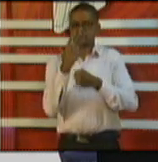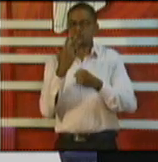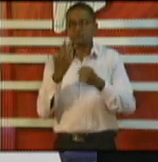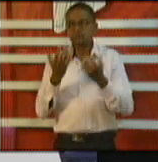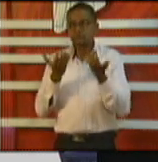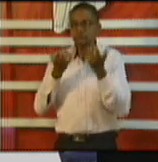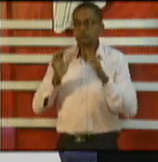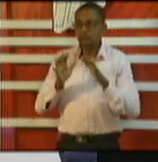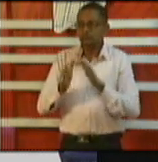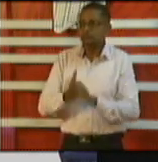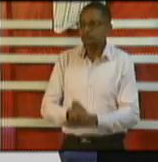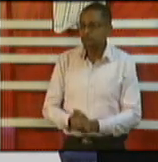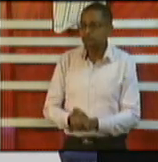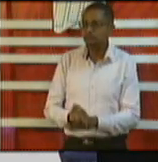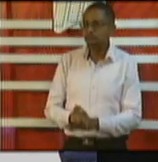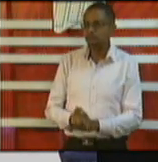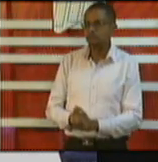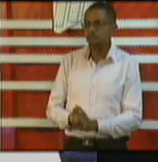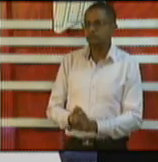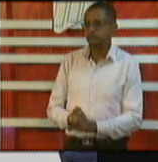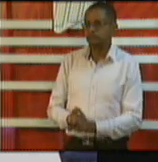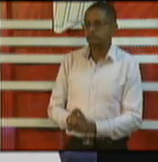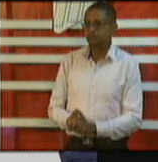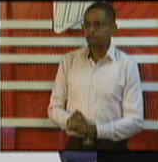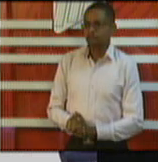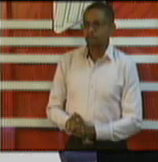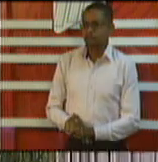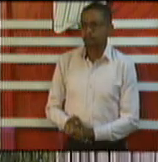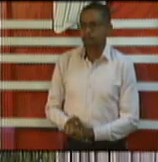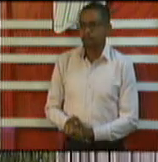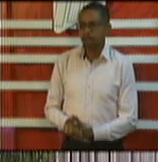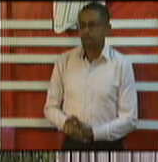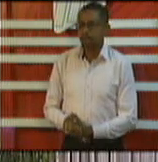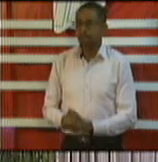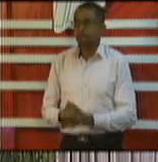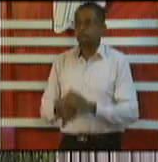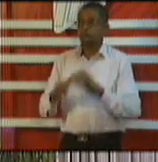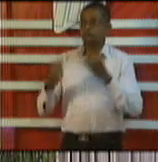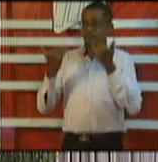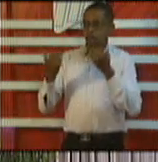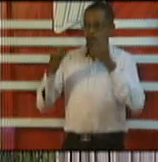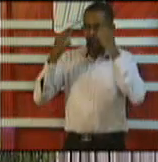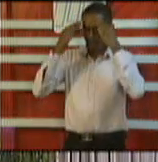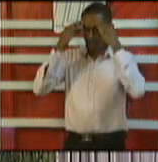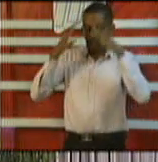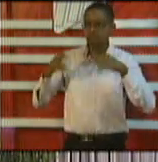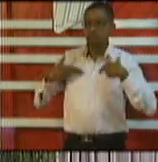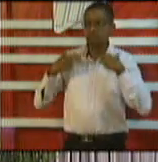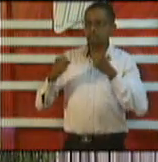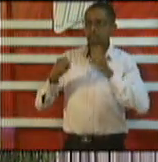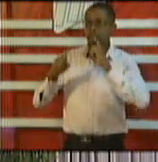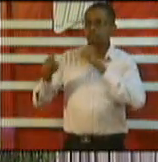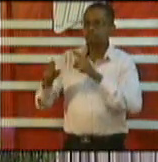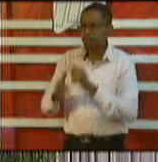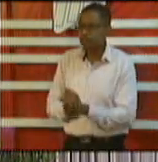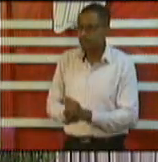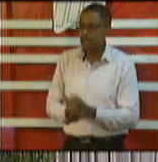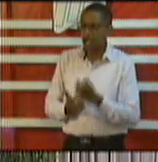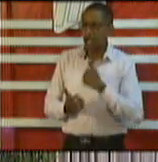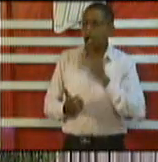the isolated circumstances they were in okay so I will I will start off with the policy prescription